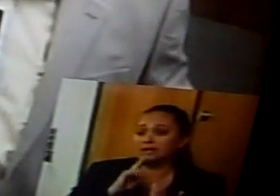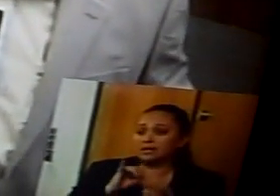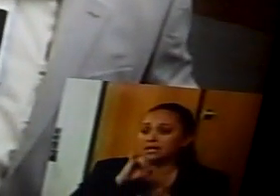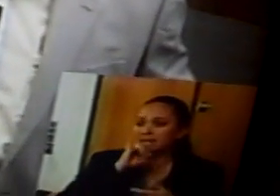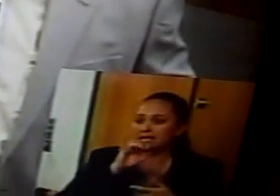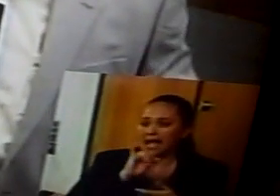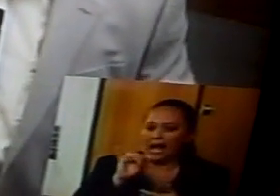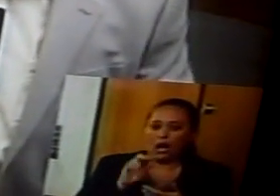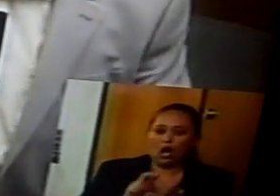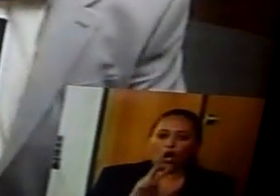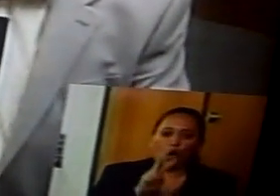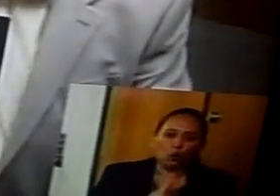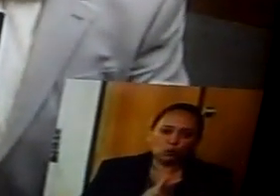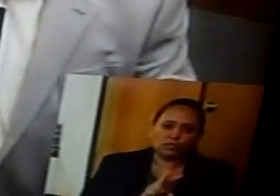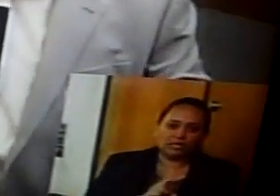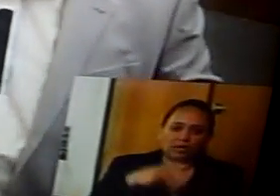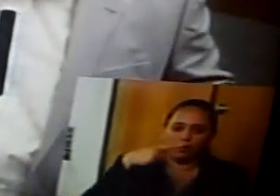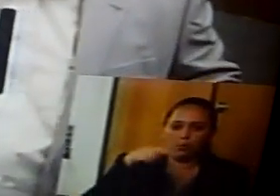proposition.